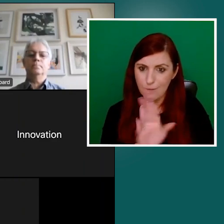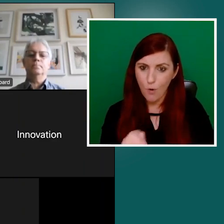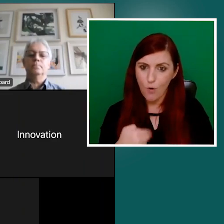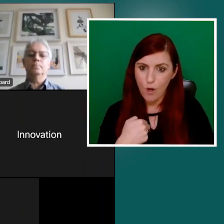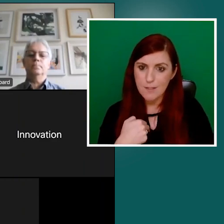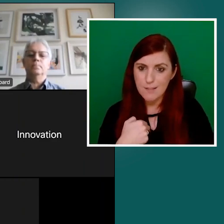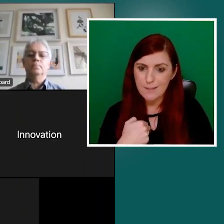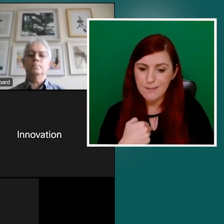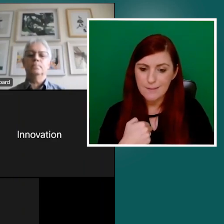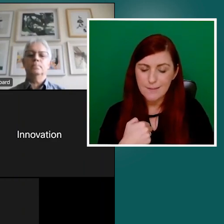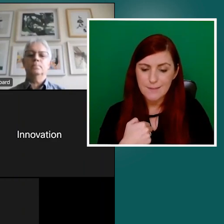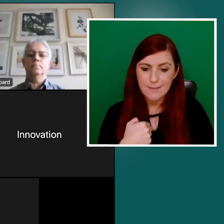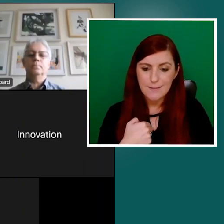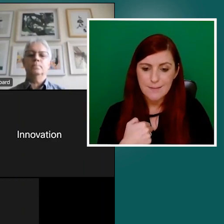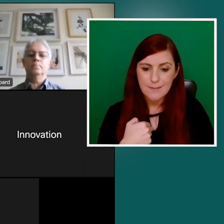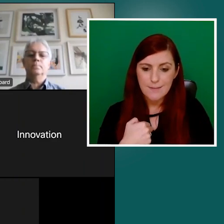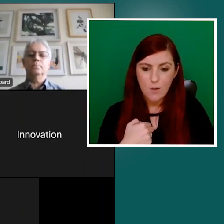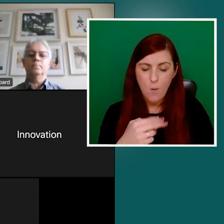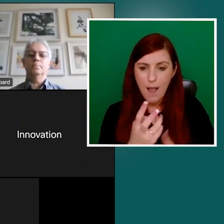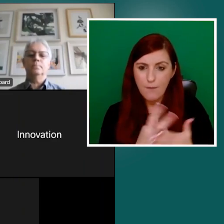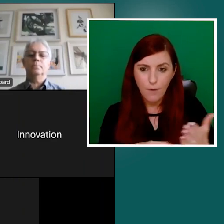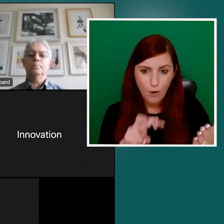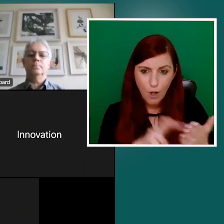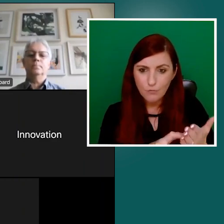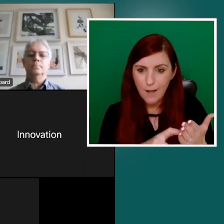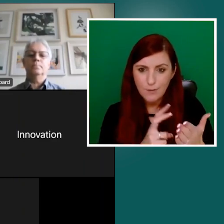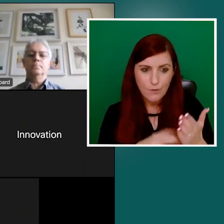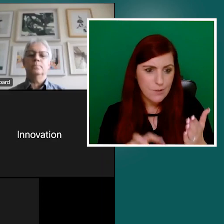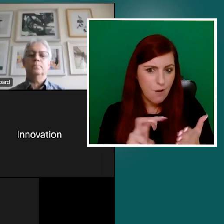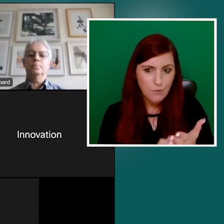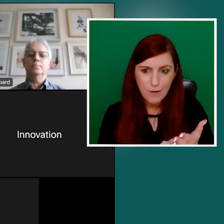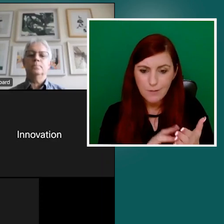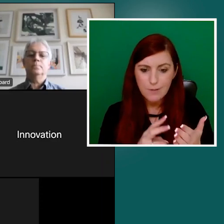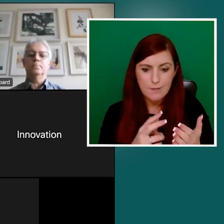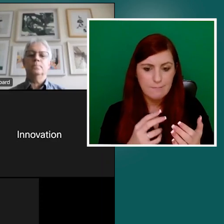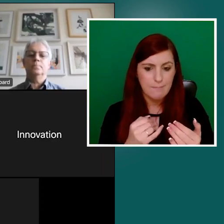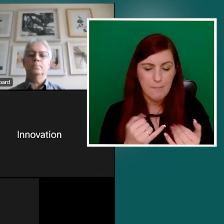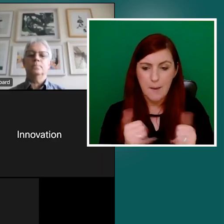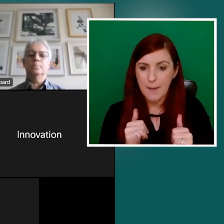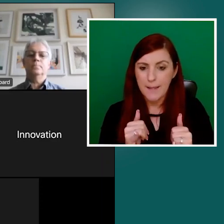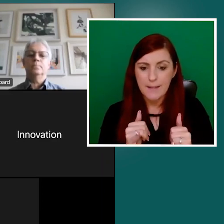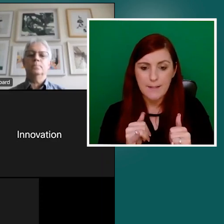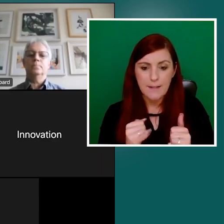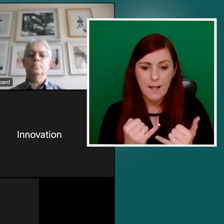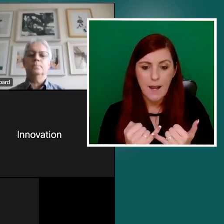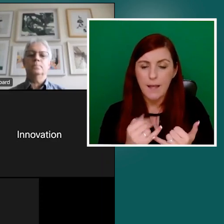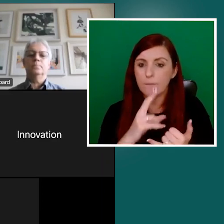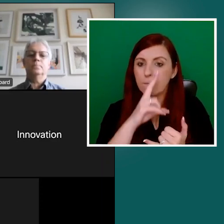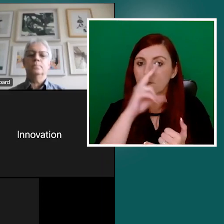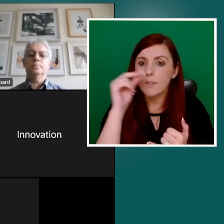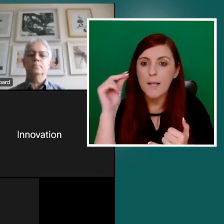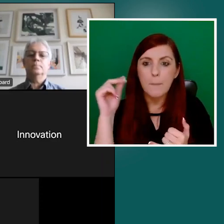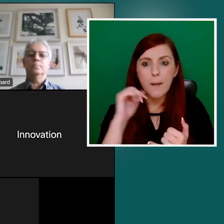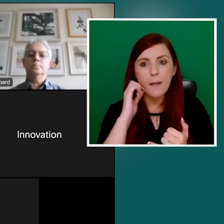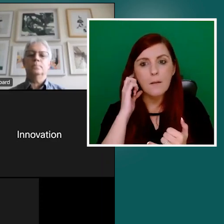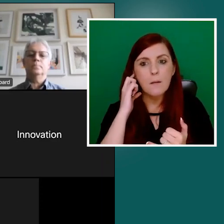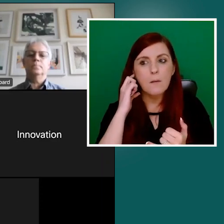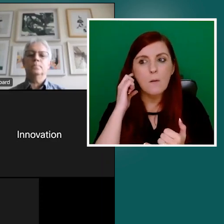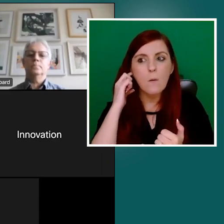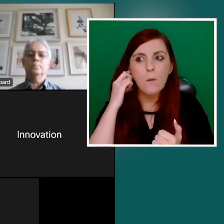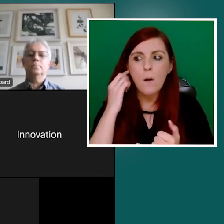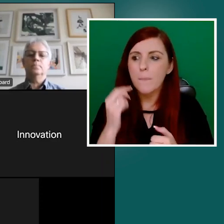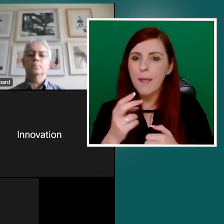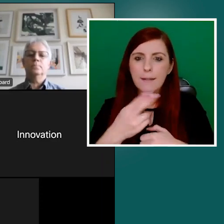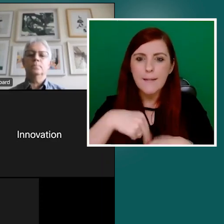whether it's using, I mean, for example, your, what is it, the National Car Test is now outsourced to a Spanish company called